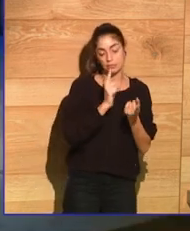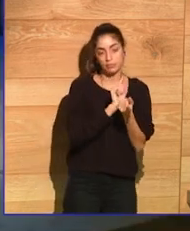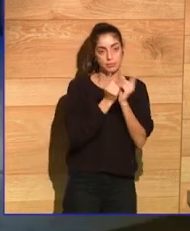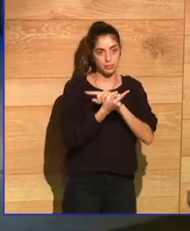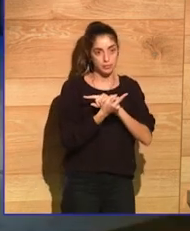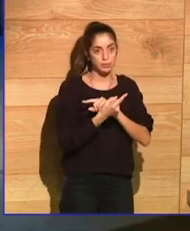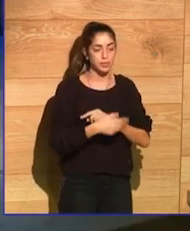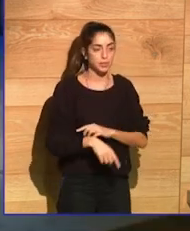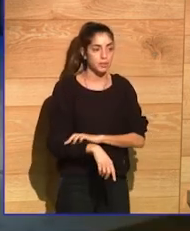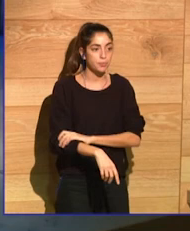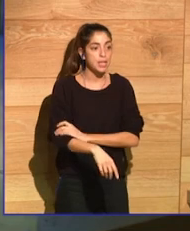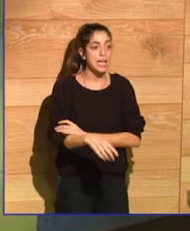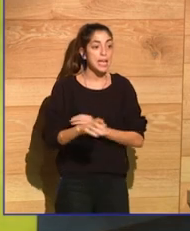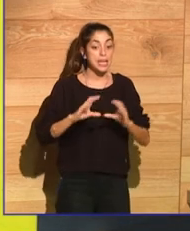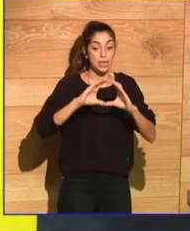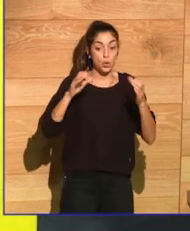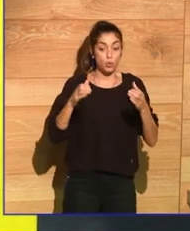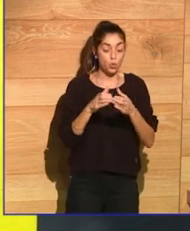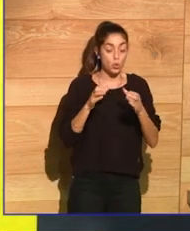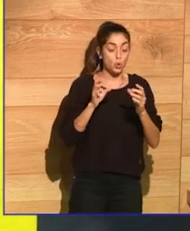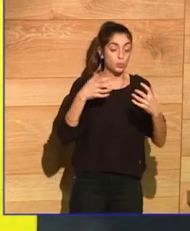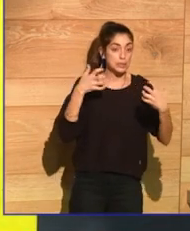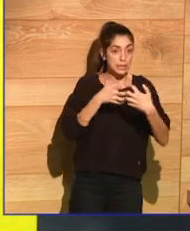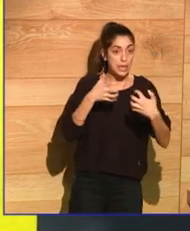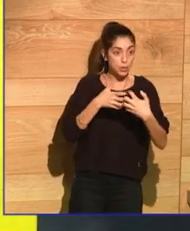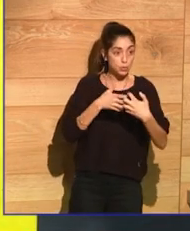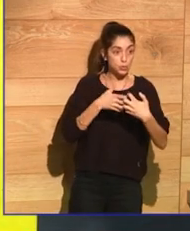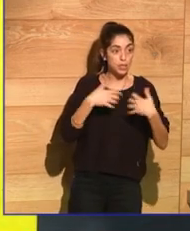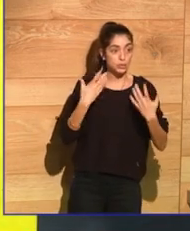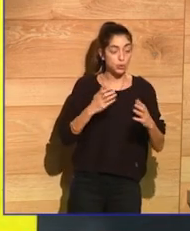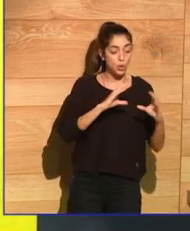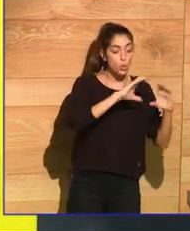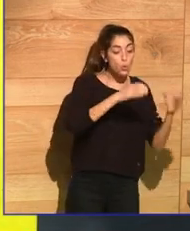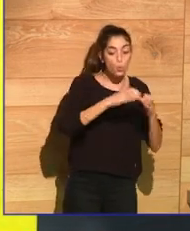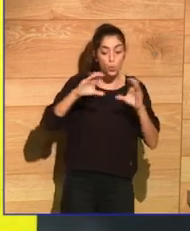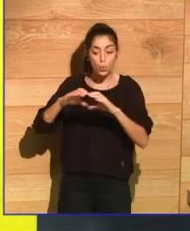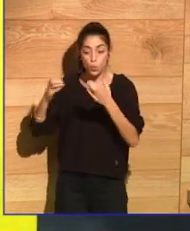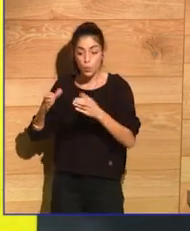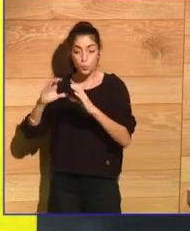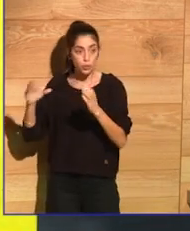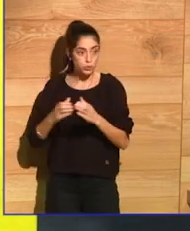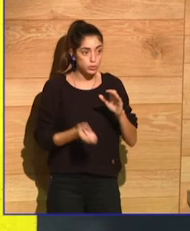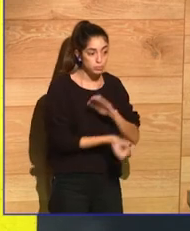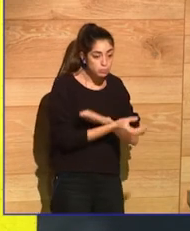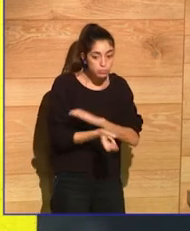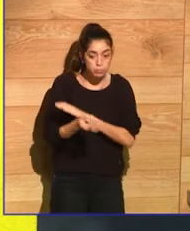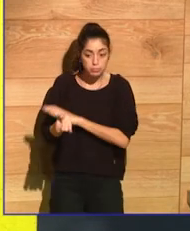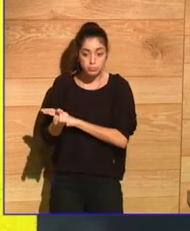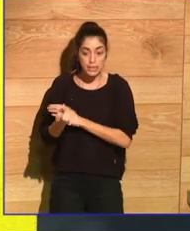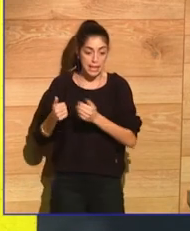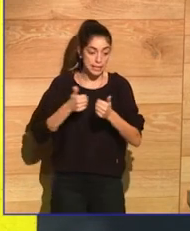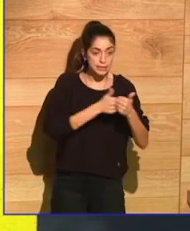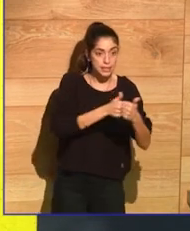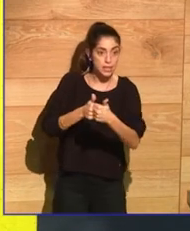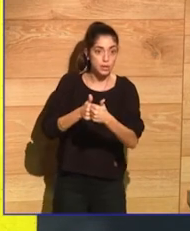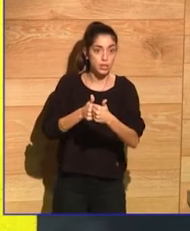There is a moment in Fight Club where the narrator realizes that the groups that they have created, these followers that